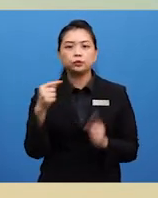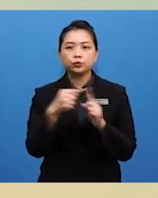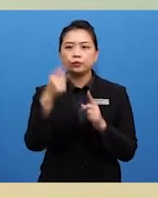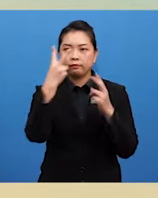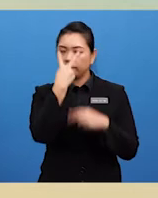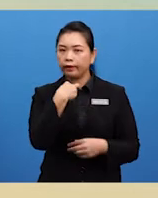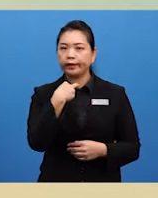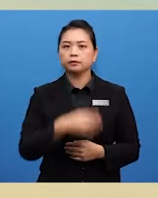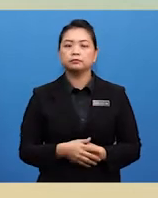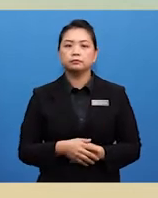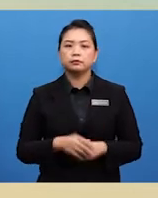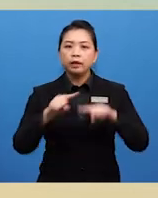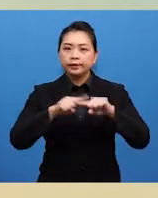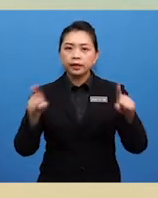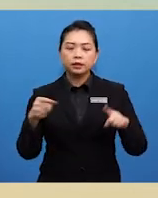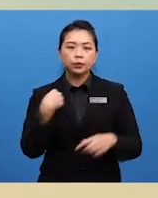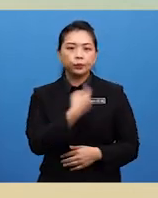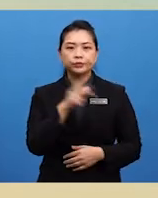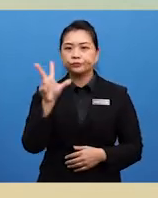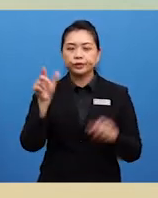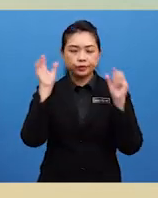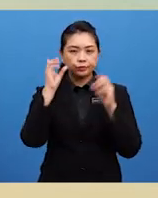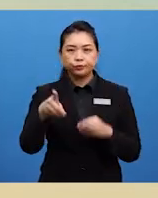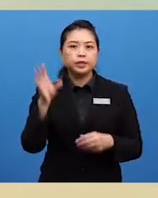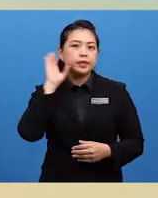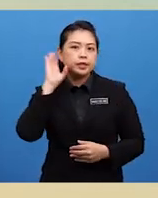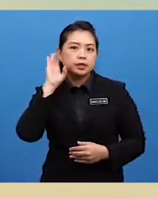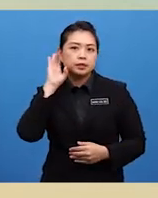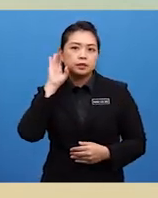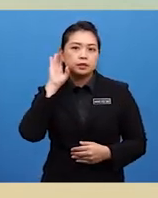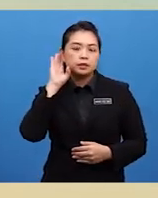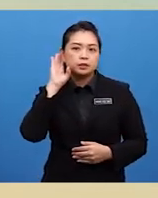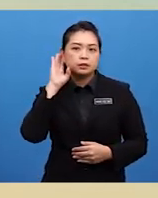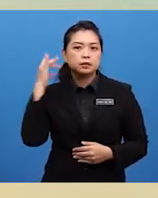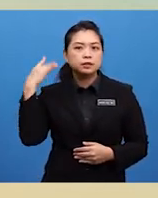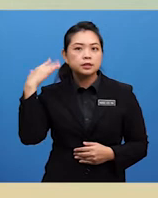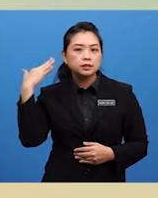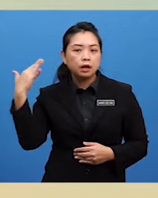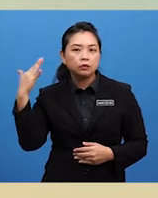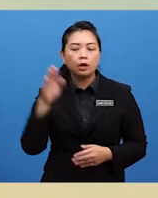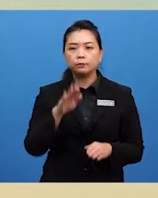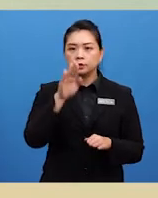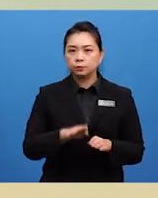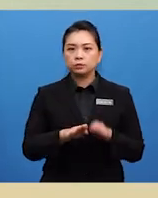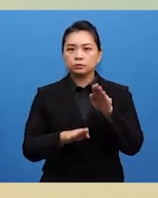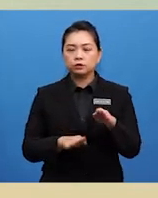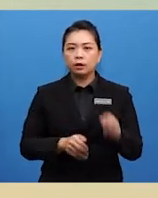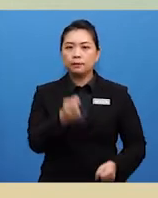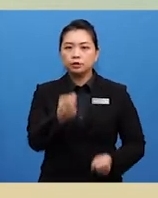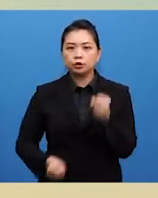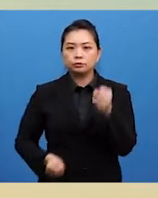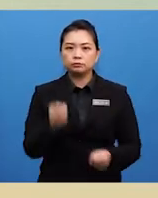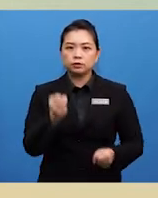Yet, we could faintly hear the faint sounds of boots marching as we made our